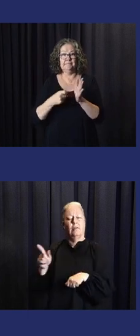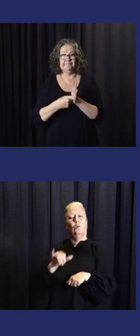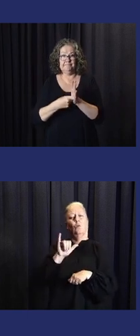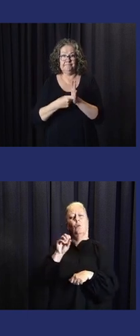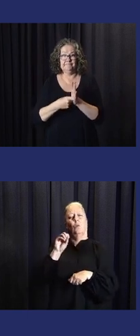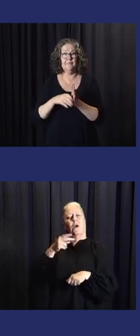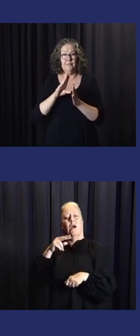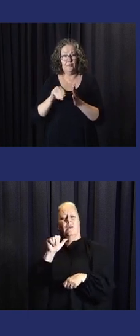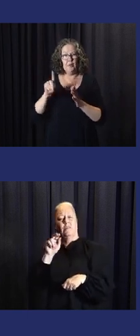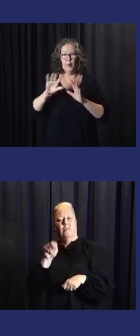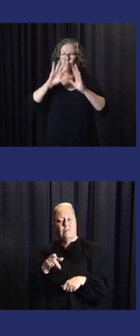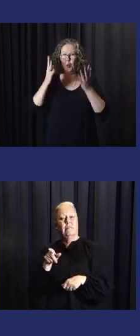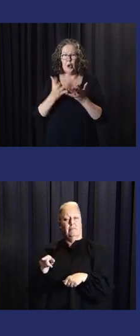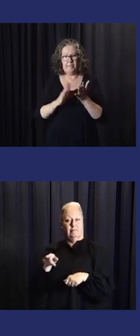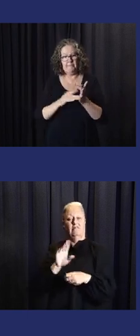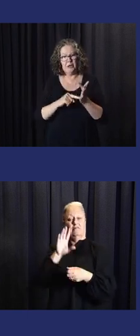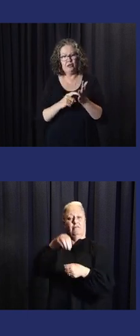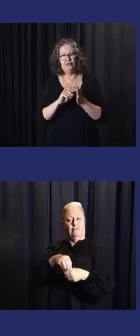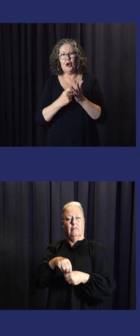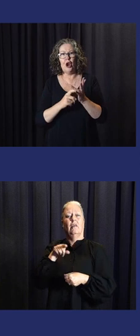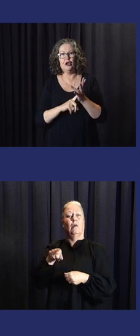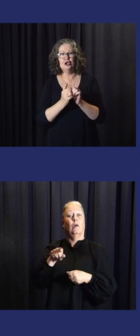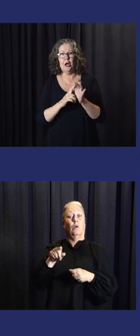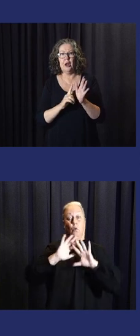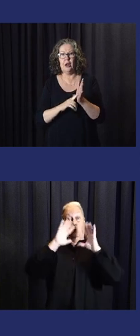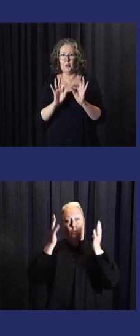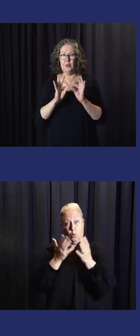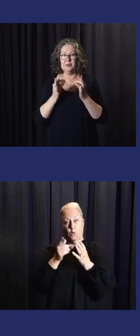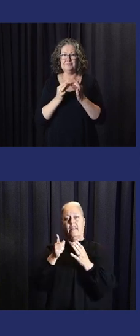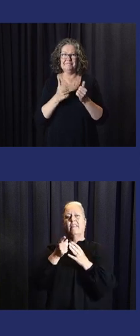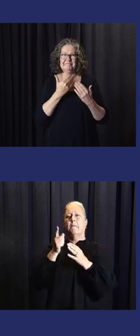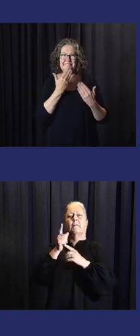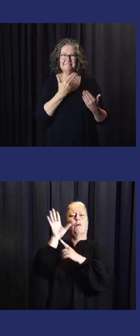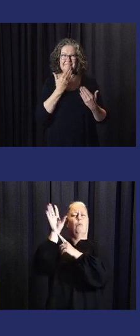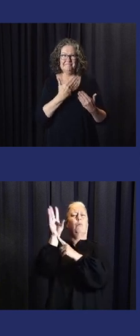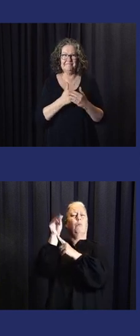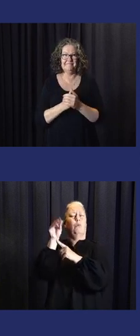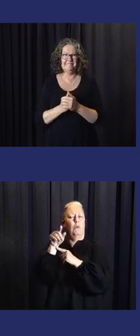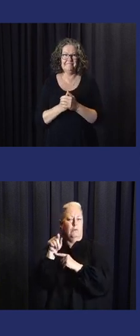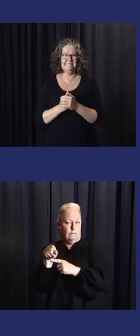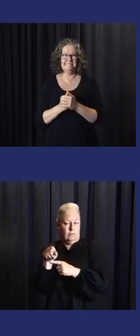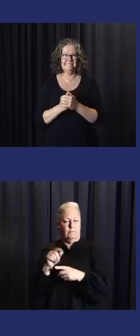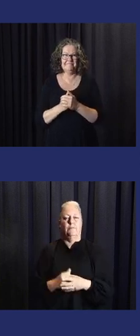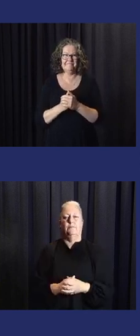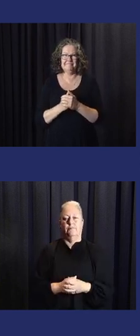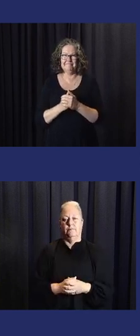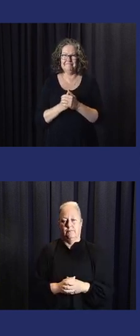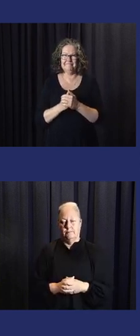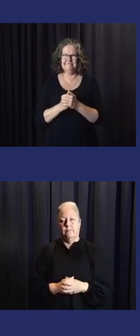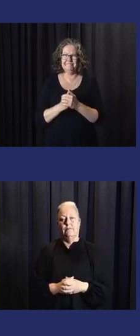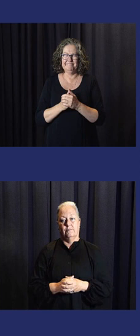All. And our presenter will be Dr. Johan Stander, who serves as the Director of Services Department for the World Metrological Organization.